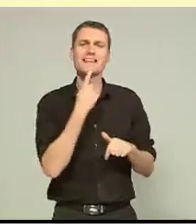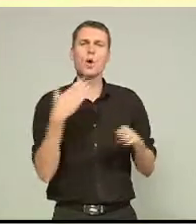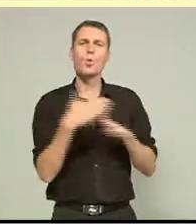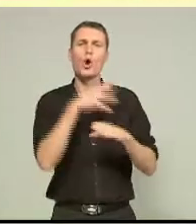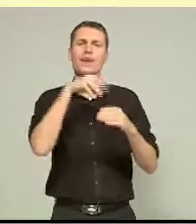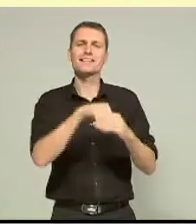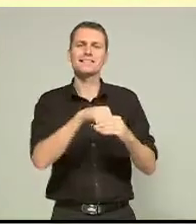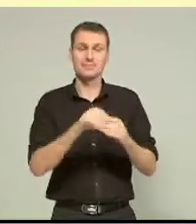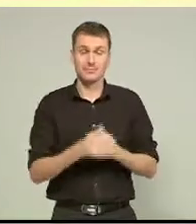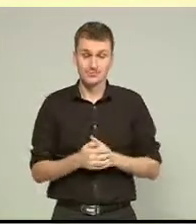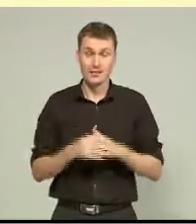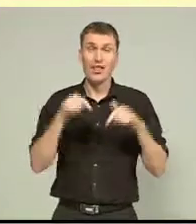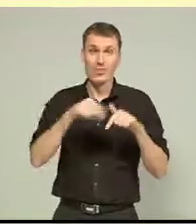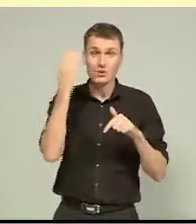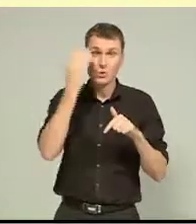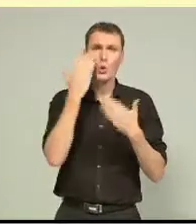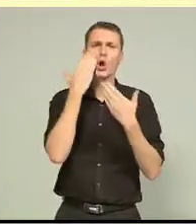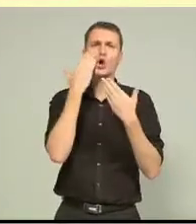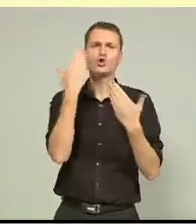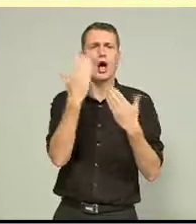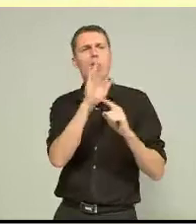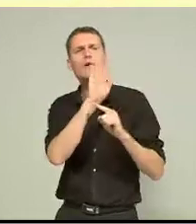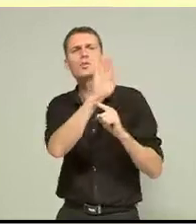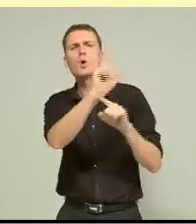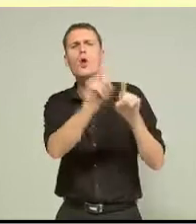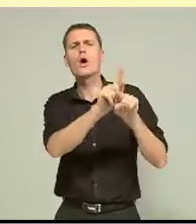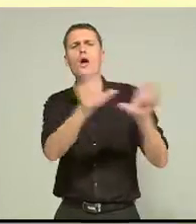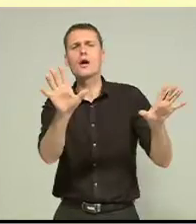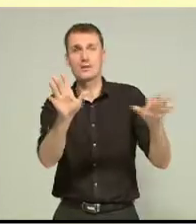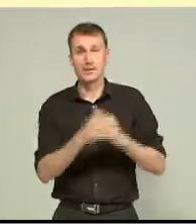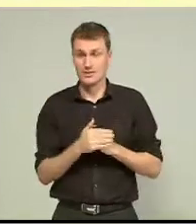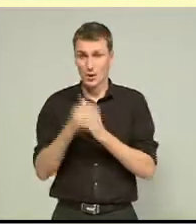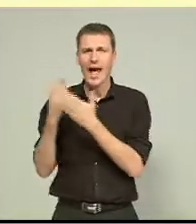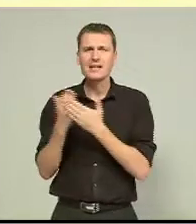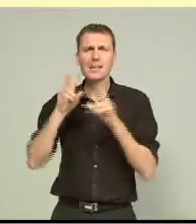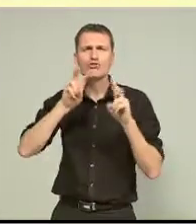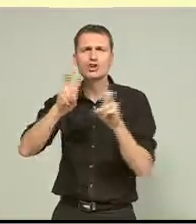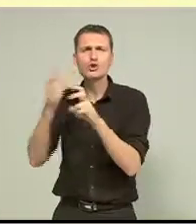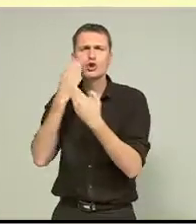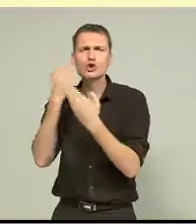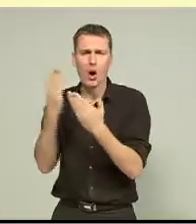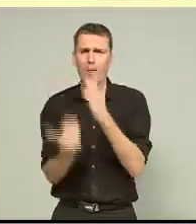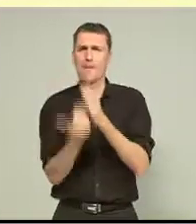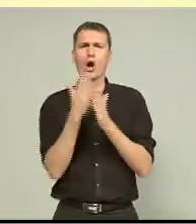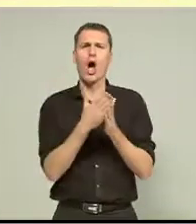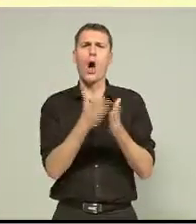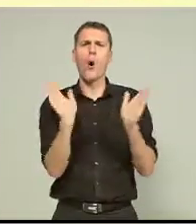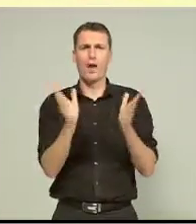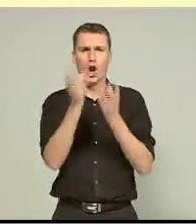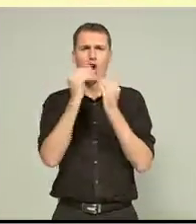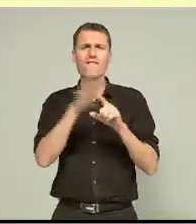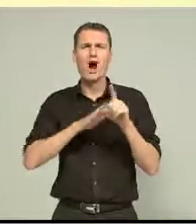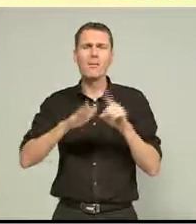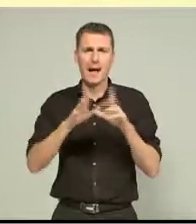window into the future, so all of the academic research shows you that these modern, open learning environments, the typically bigger